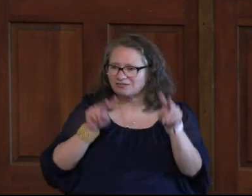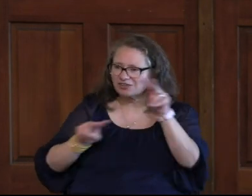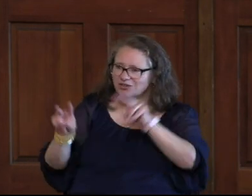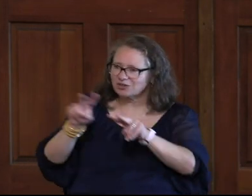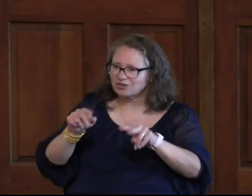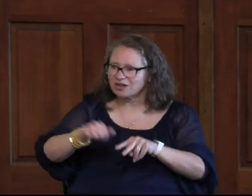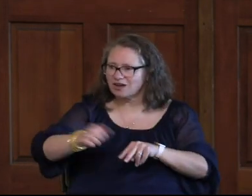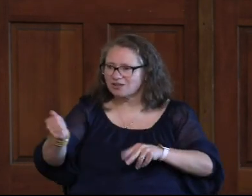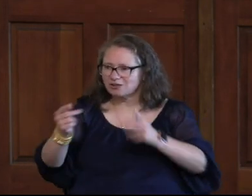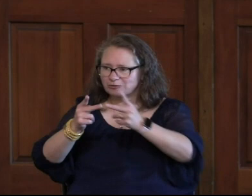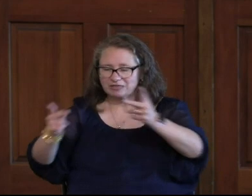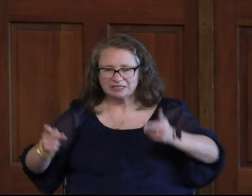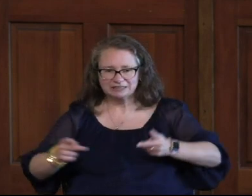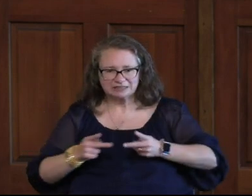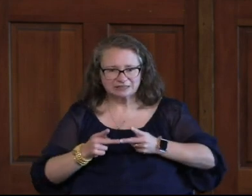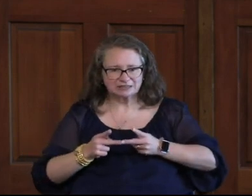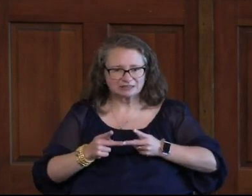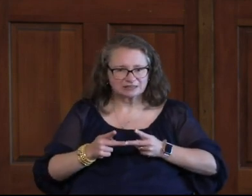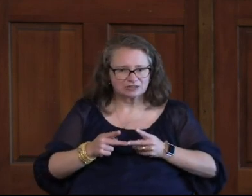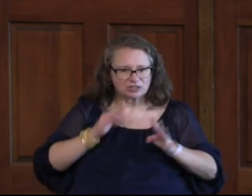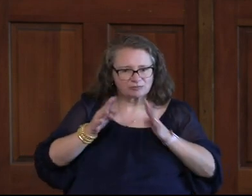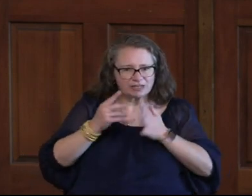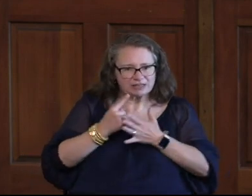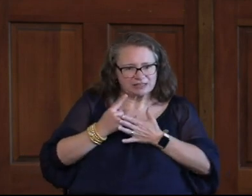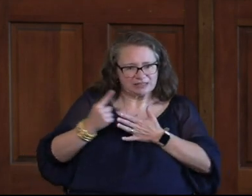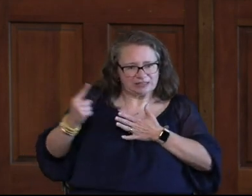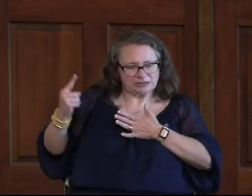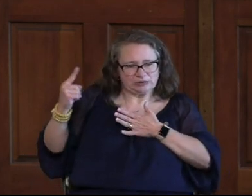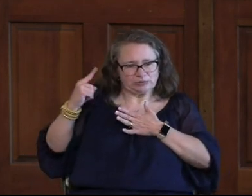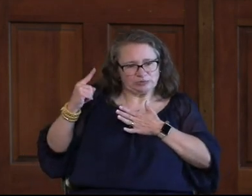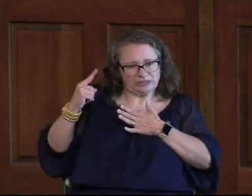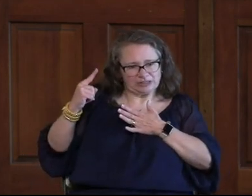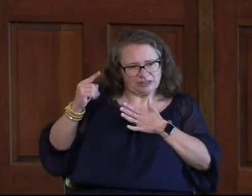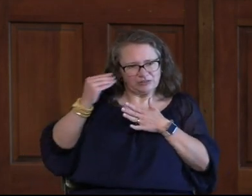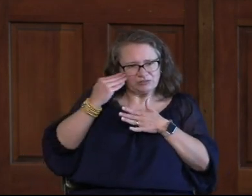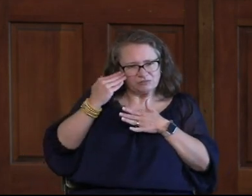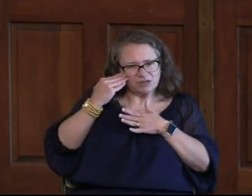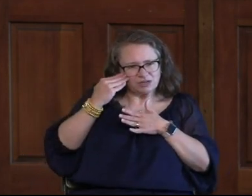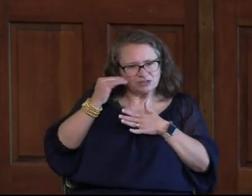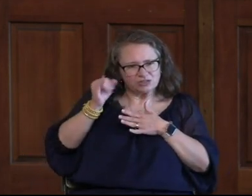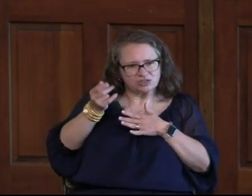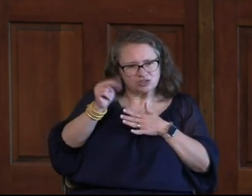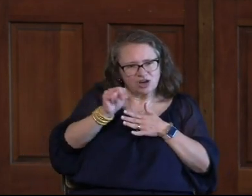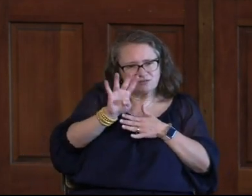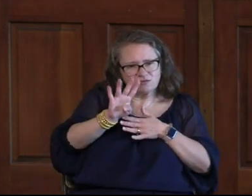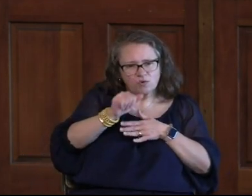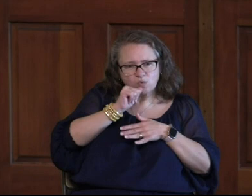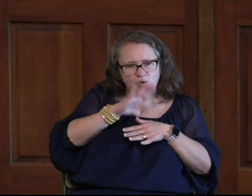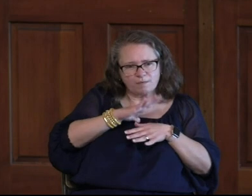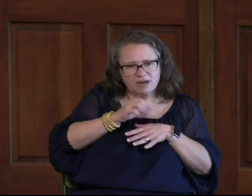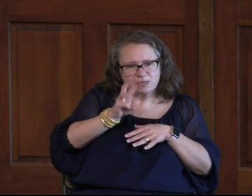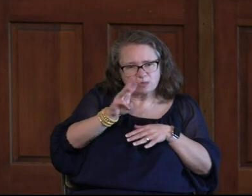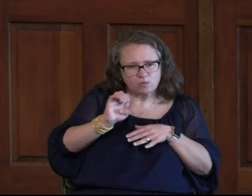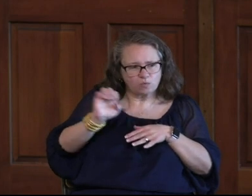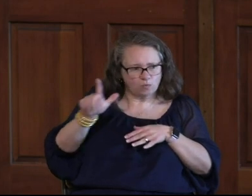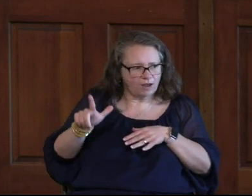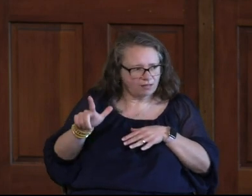Look Elsewhere We Talked About This Last Week Just A Little Bit You Are Familiar With The Story In John 4 About The Woman At The Well